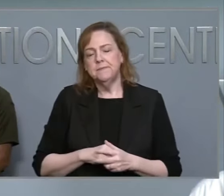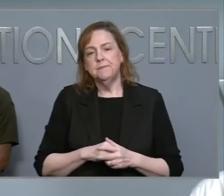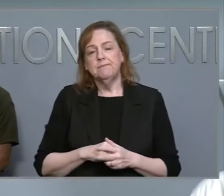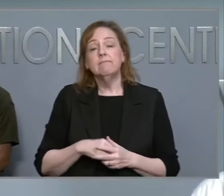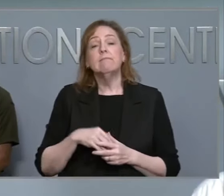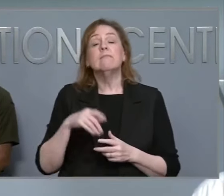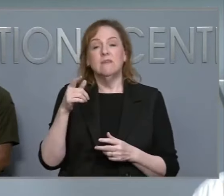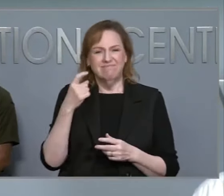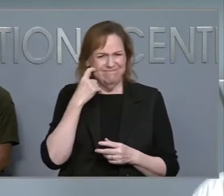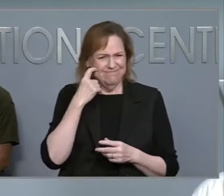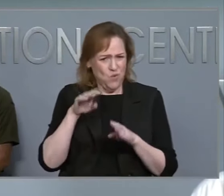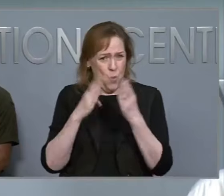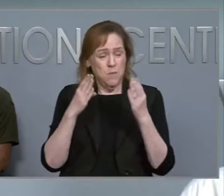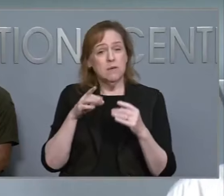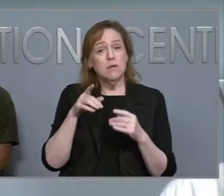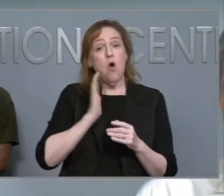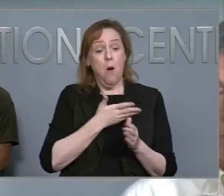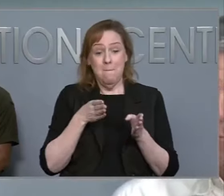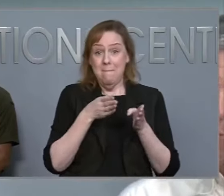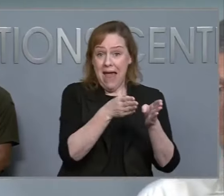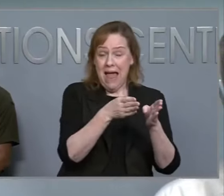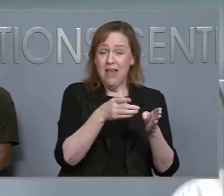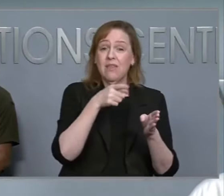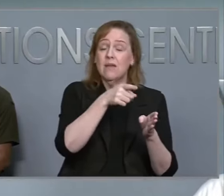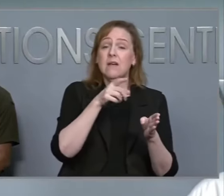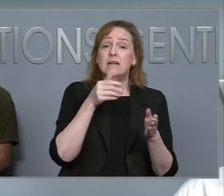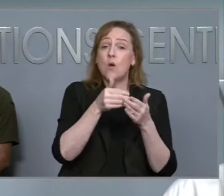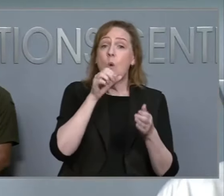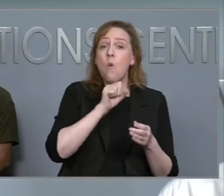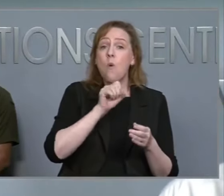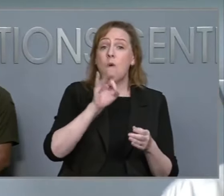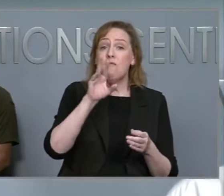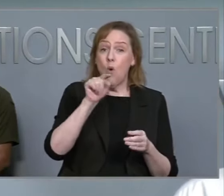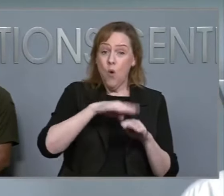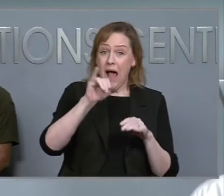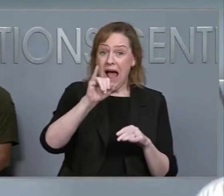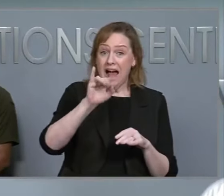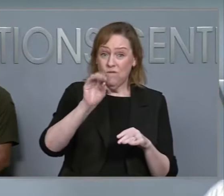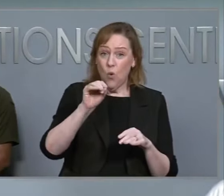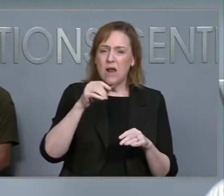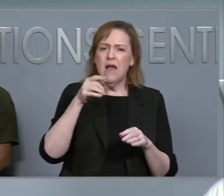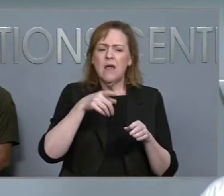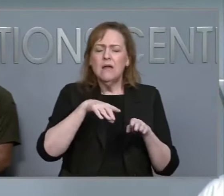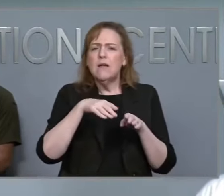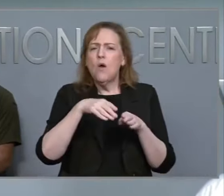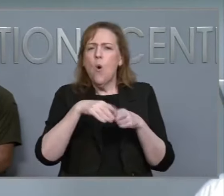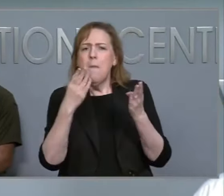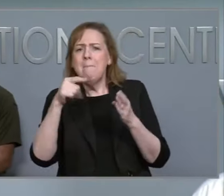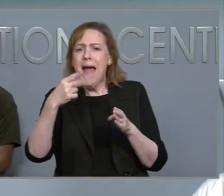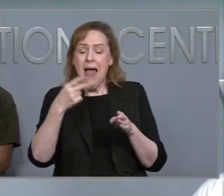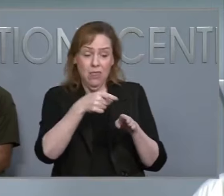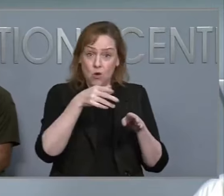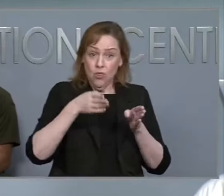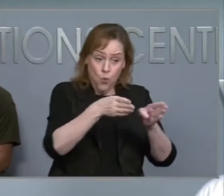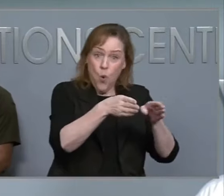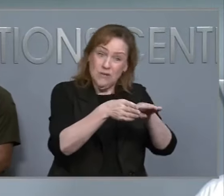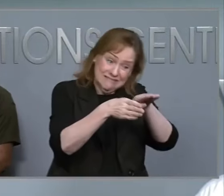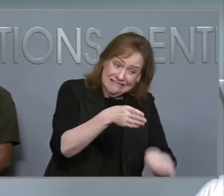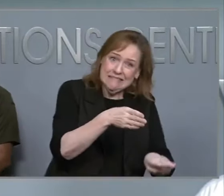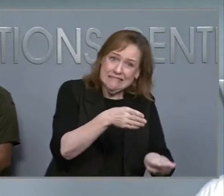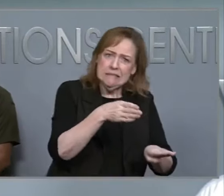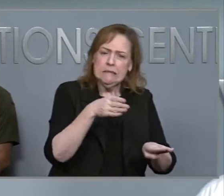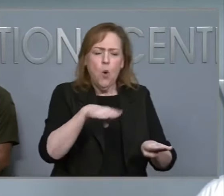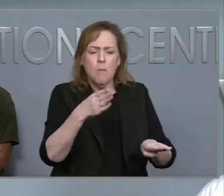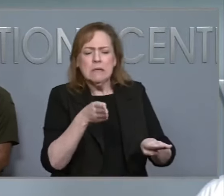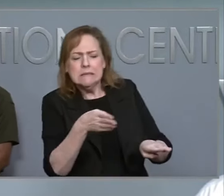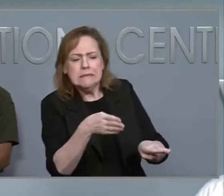path through the slide near Old Fort on I-40 to allow some stranded vehicles and also emergency responders to pass through